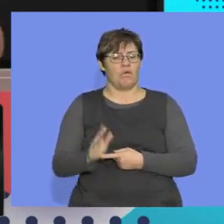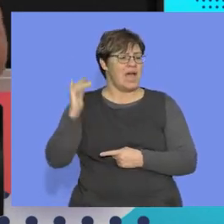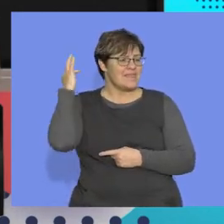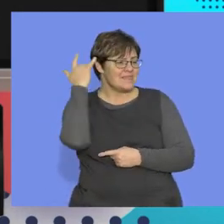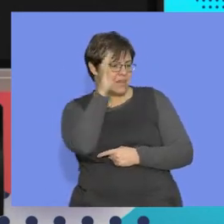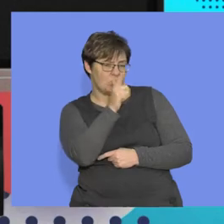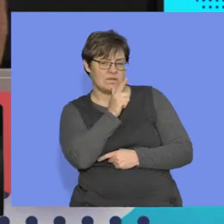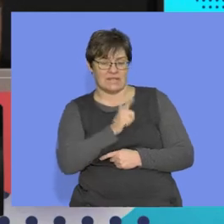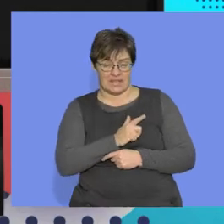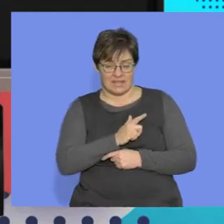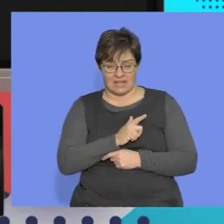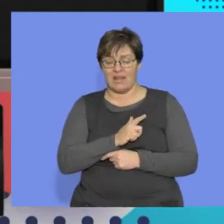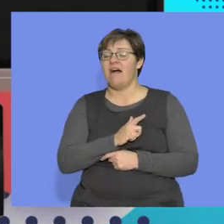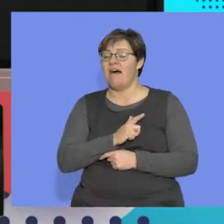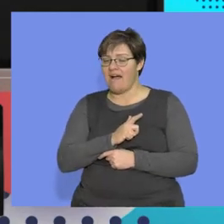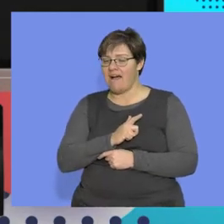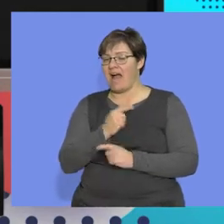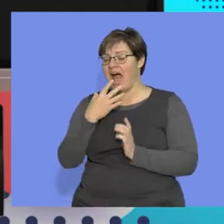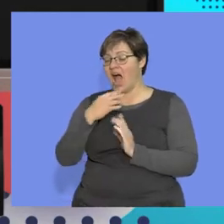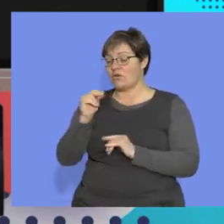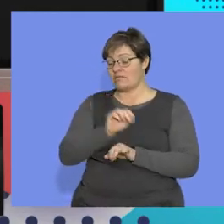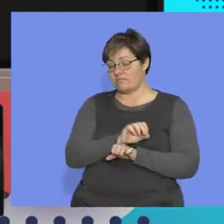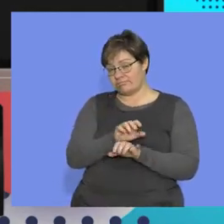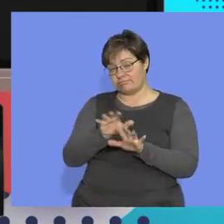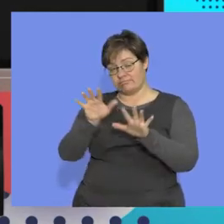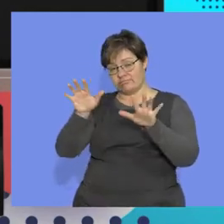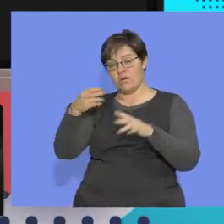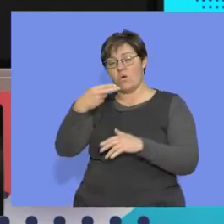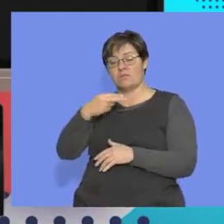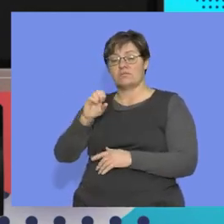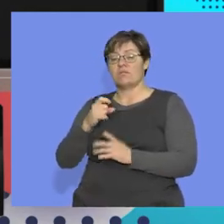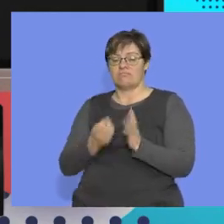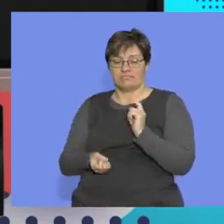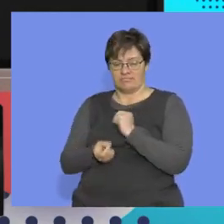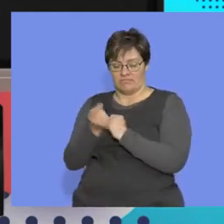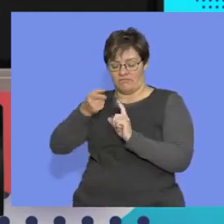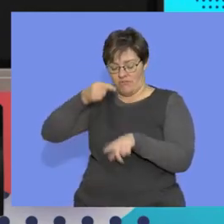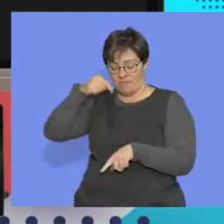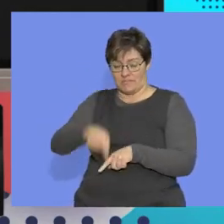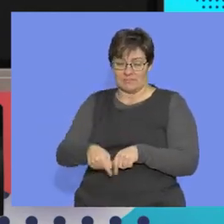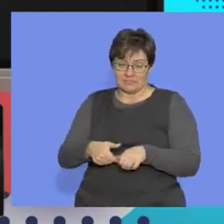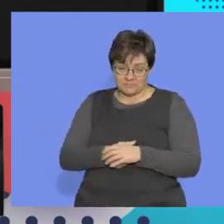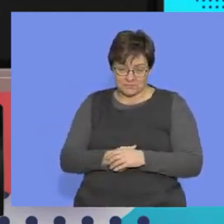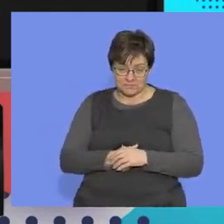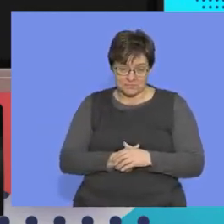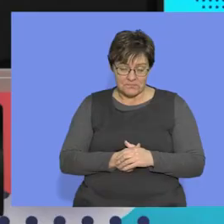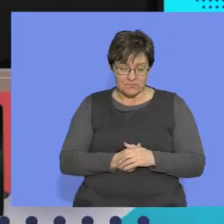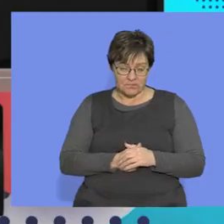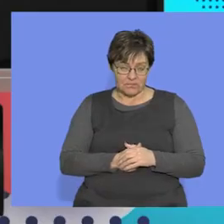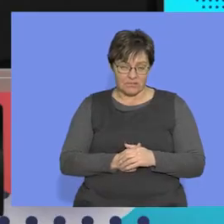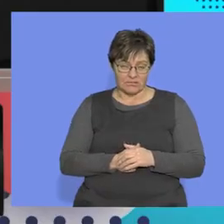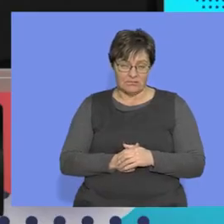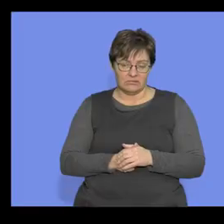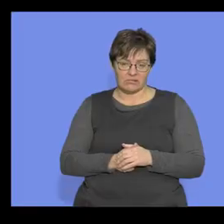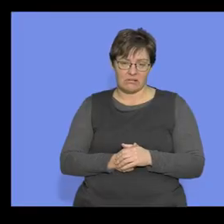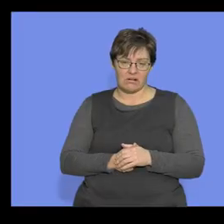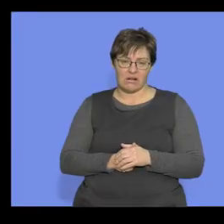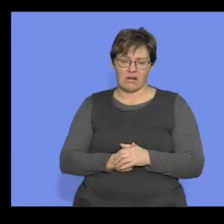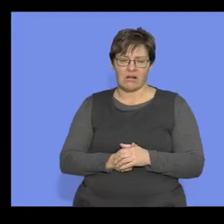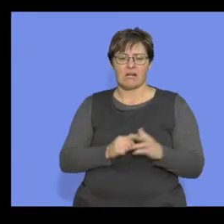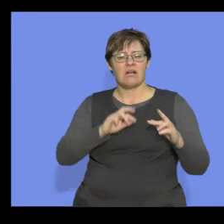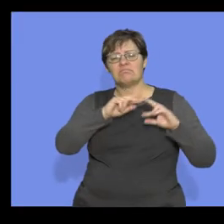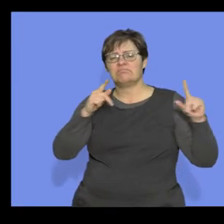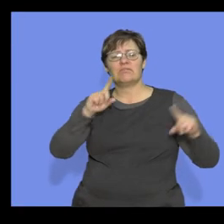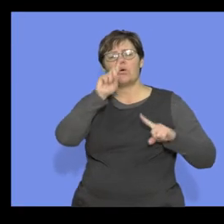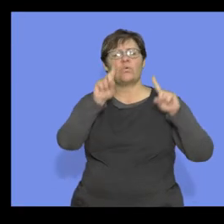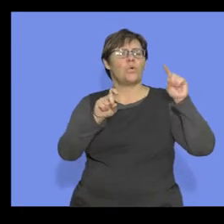us the theory of what we say that the out-of-Africa that homo sapiens, right, originated here. Okay,